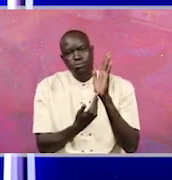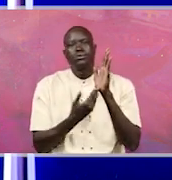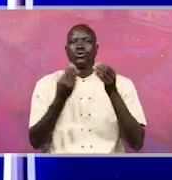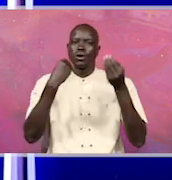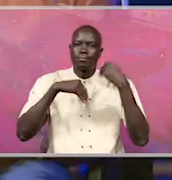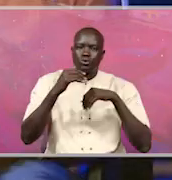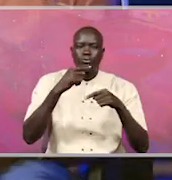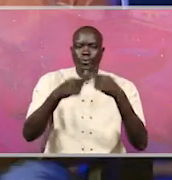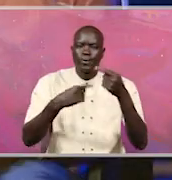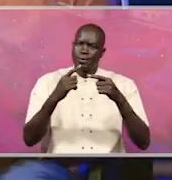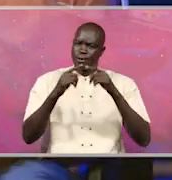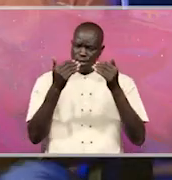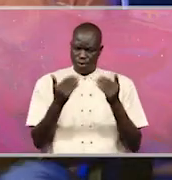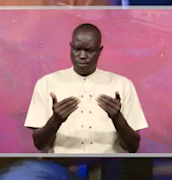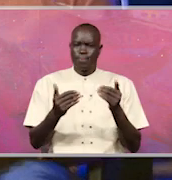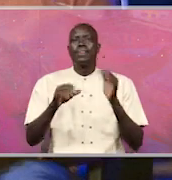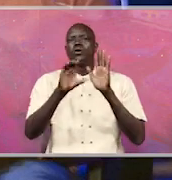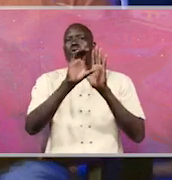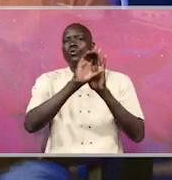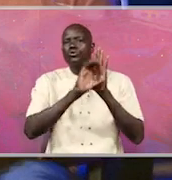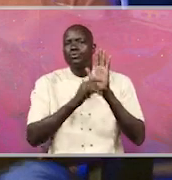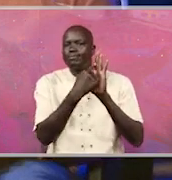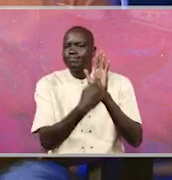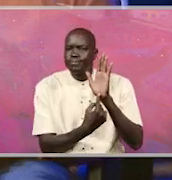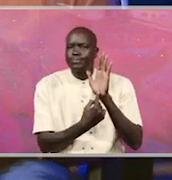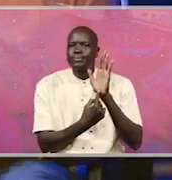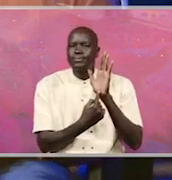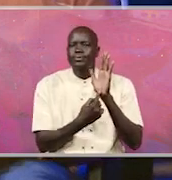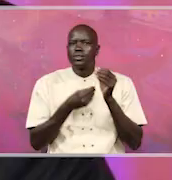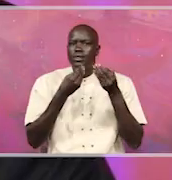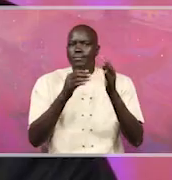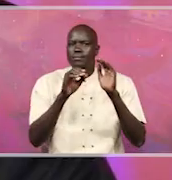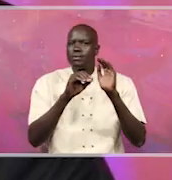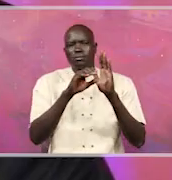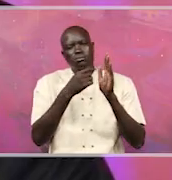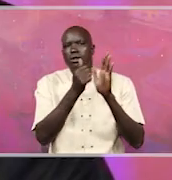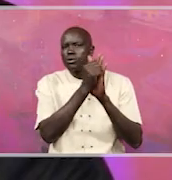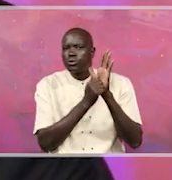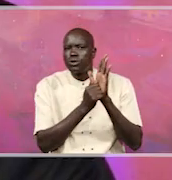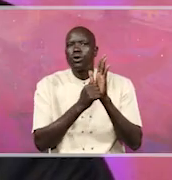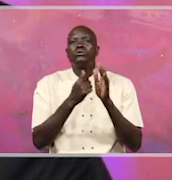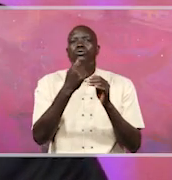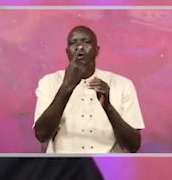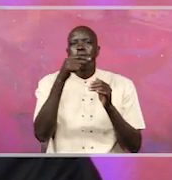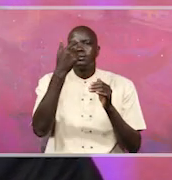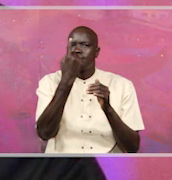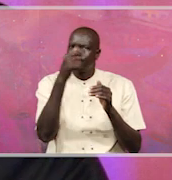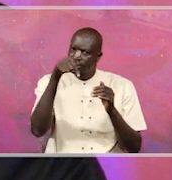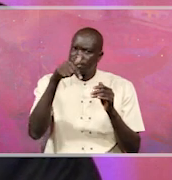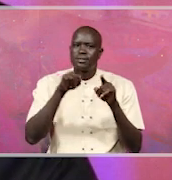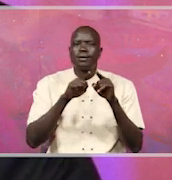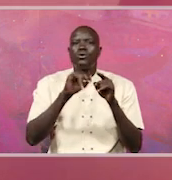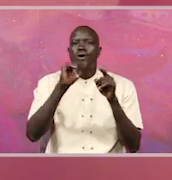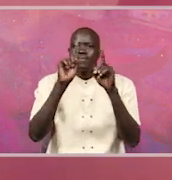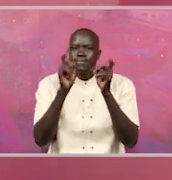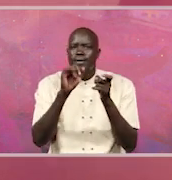going. But the Constitution mandates citizens in Article 17 I to fight corruption. What are citizens